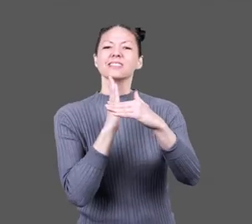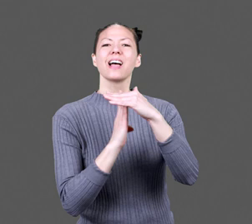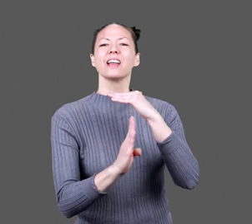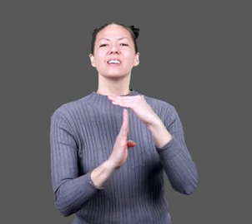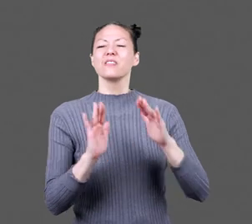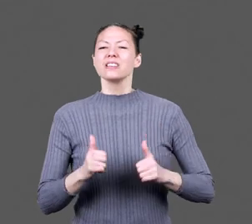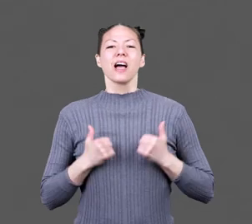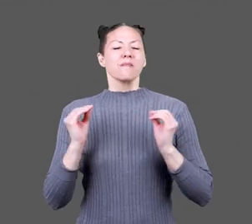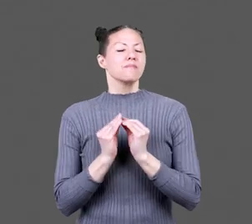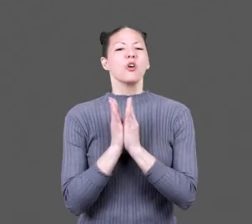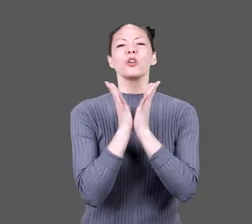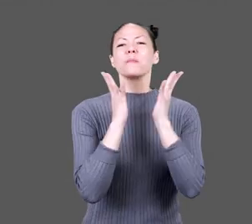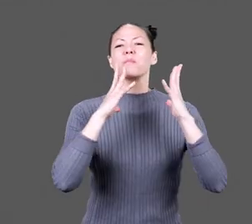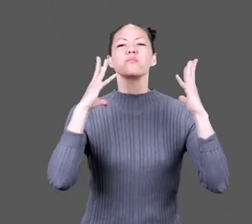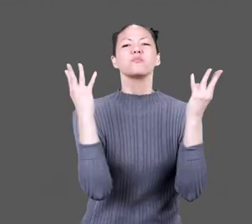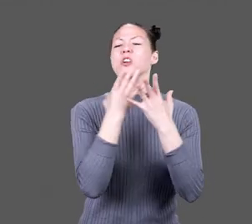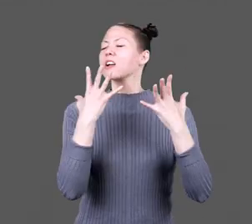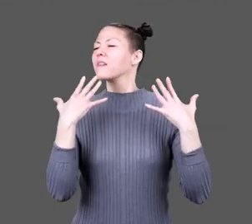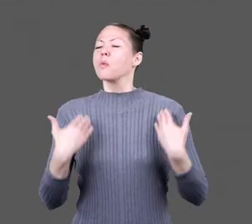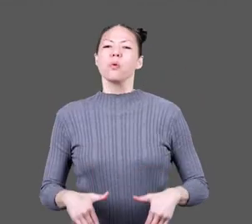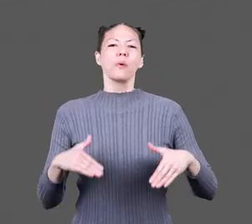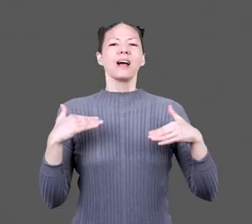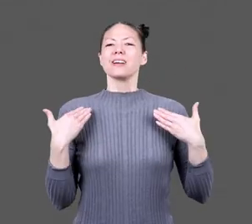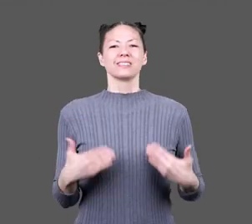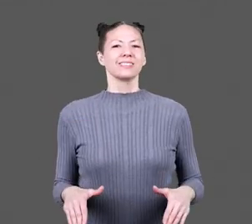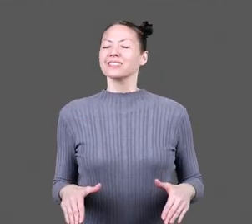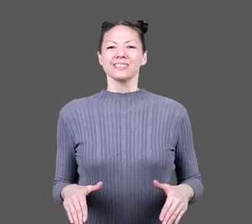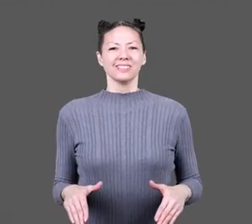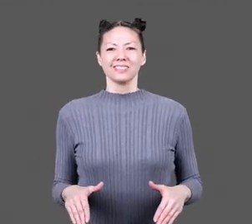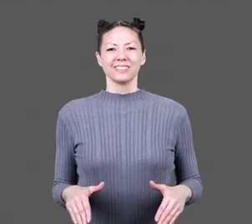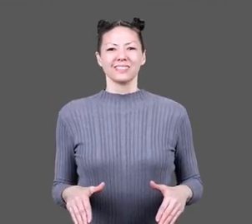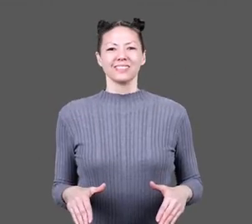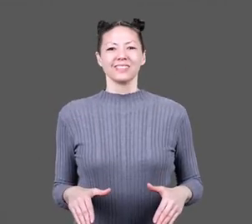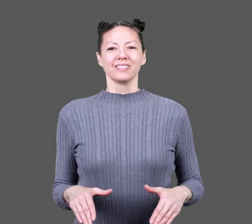dignity. And our lives bloomed in beautiful and surprising ways.